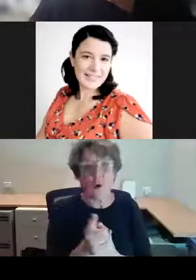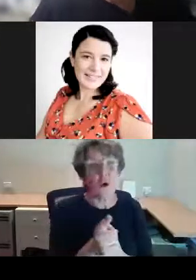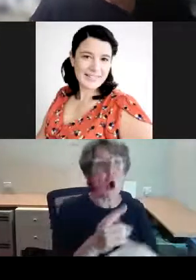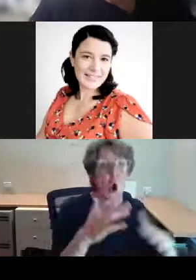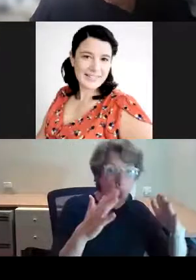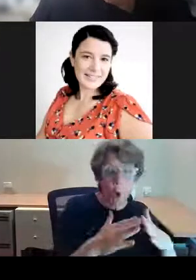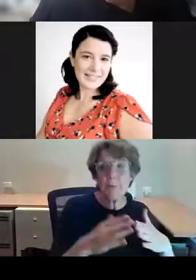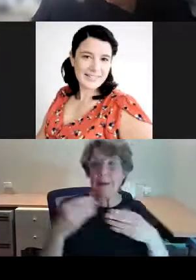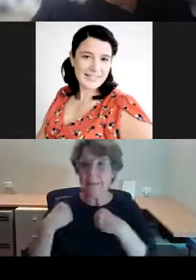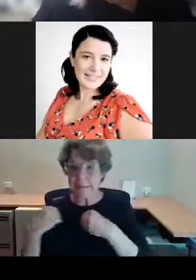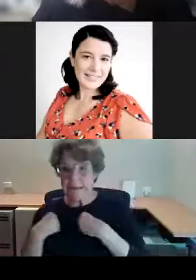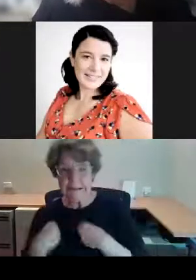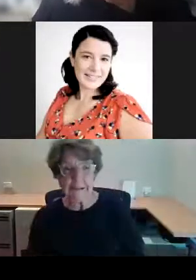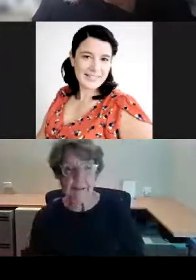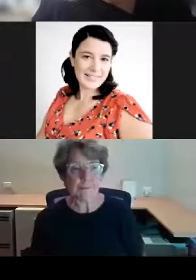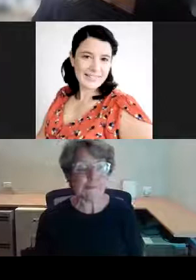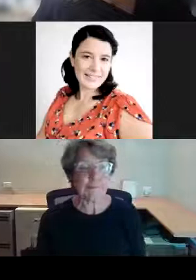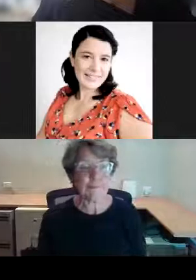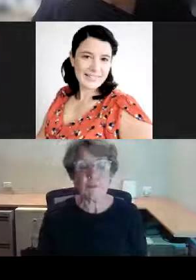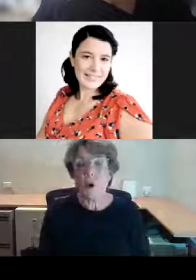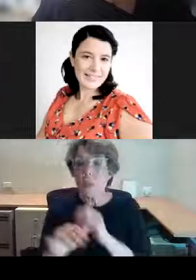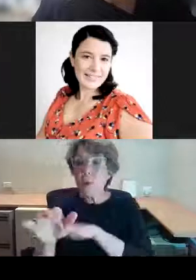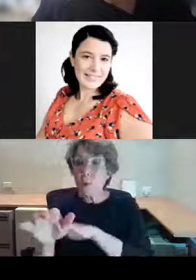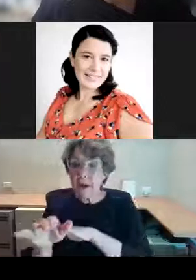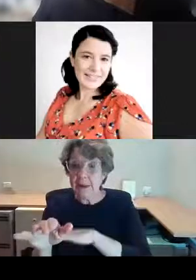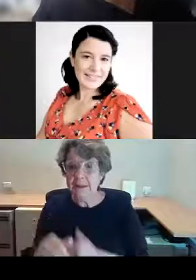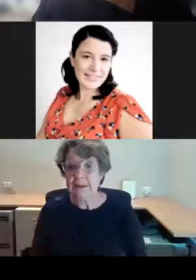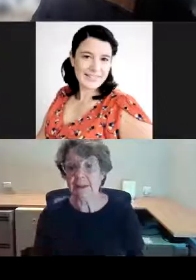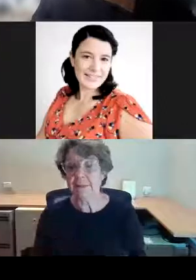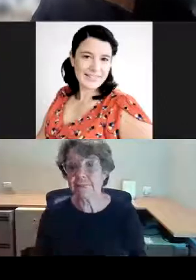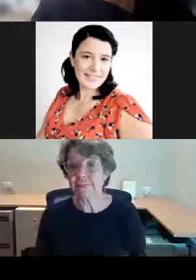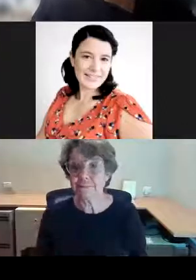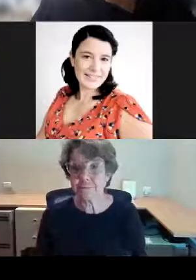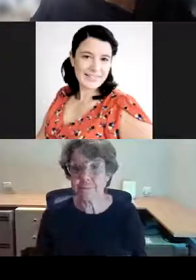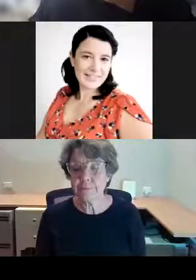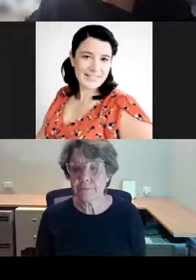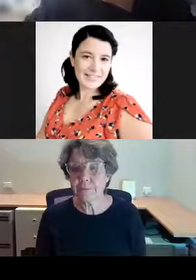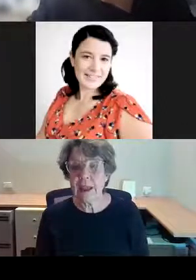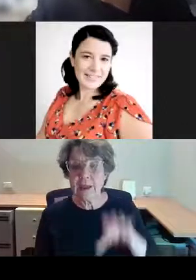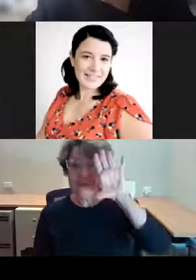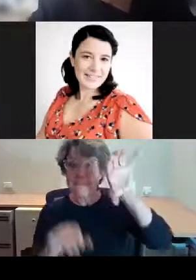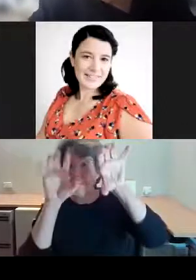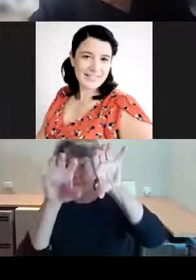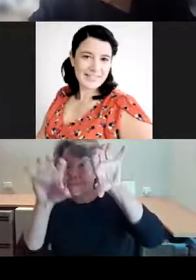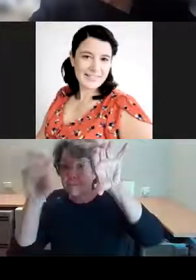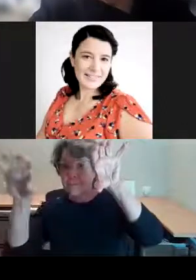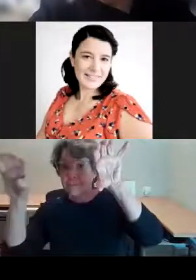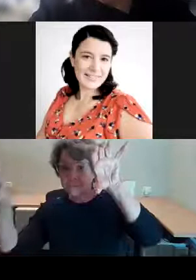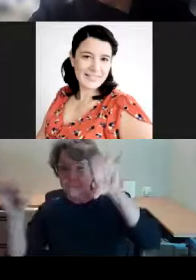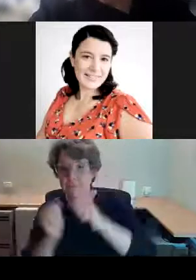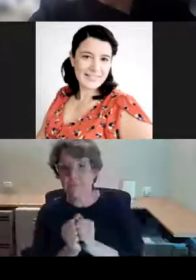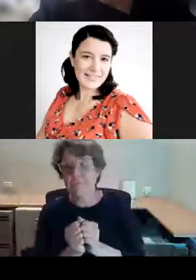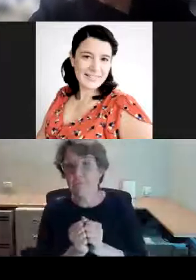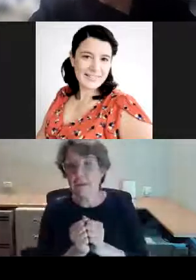On the right hand side are, again, figures that represent the